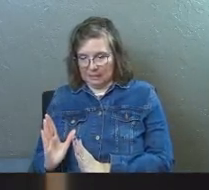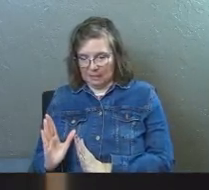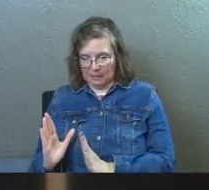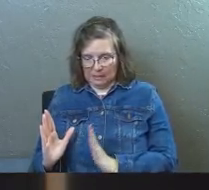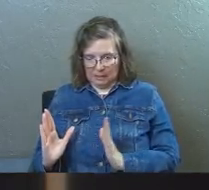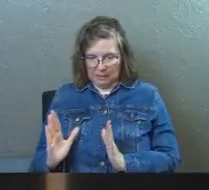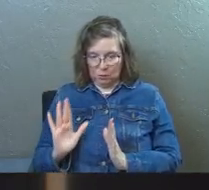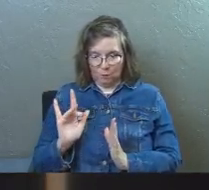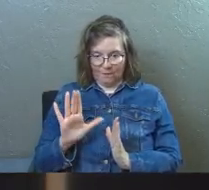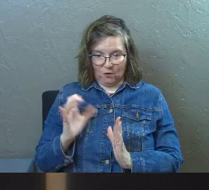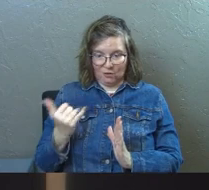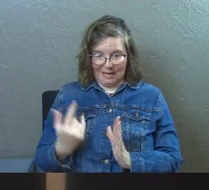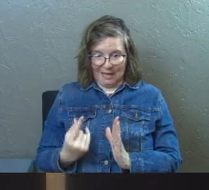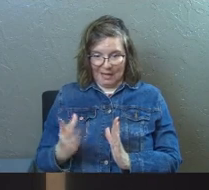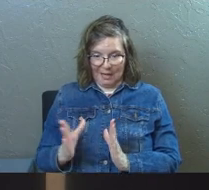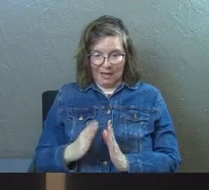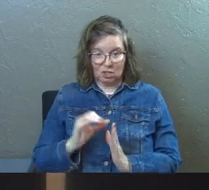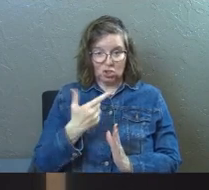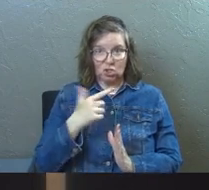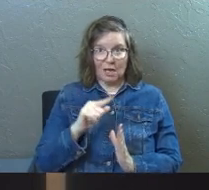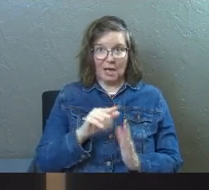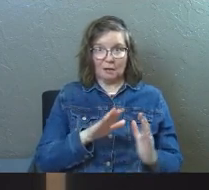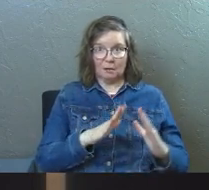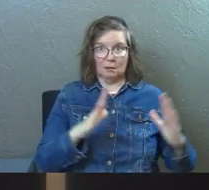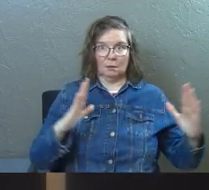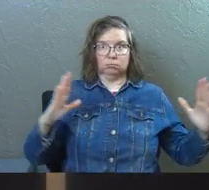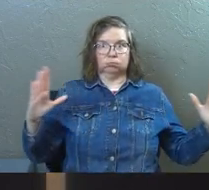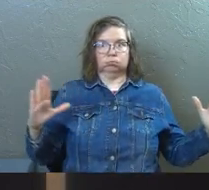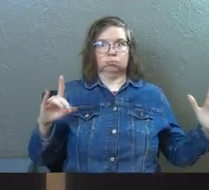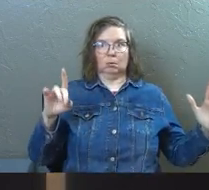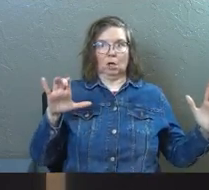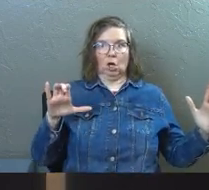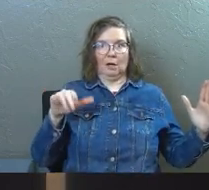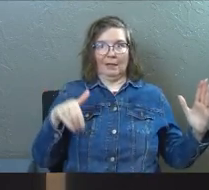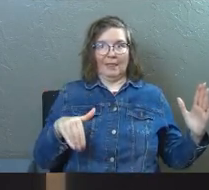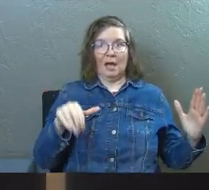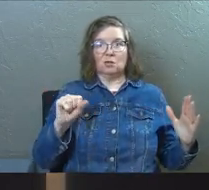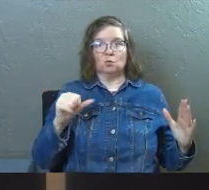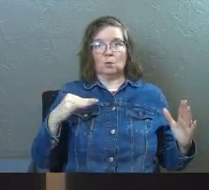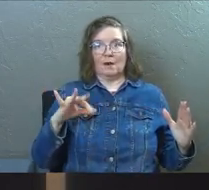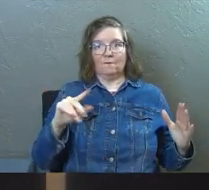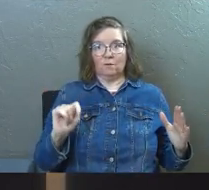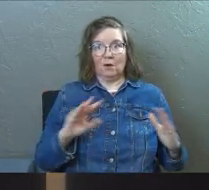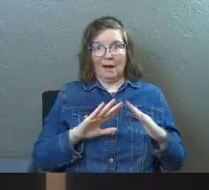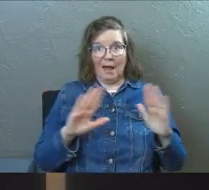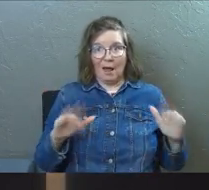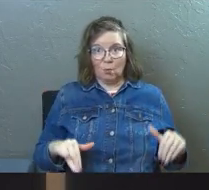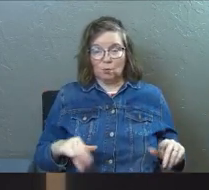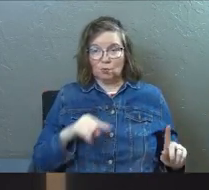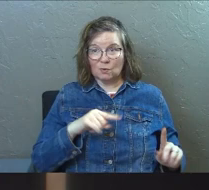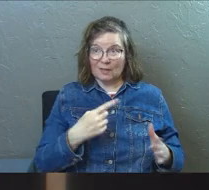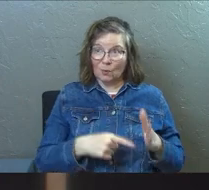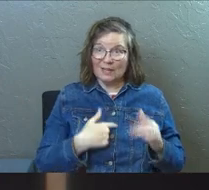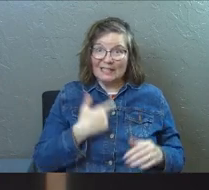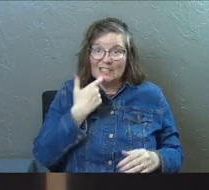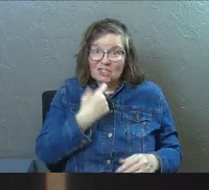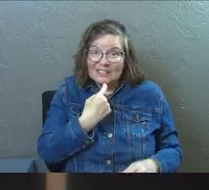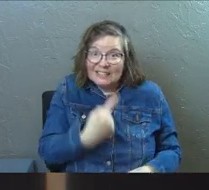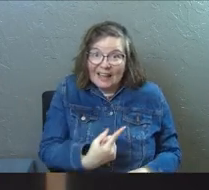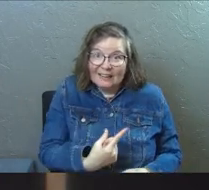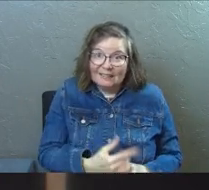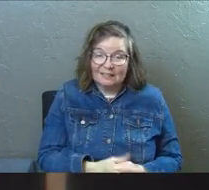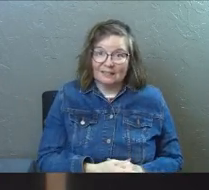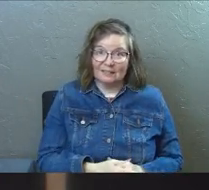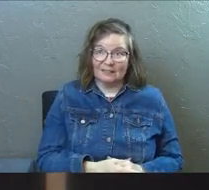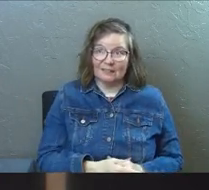2,500 today and Shaq's in a hundred thousand square foot house. That's what he just said.